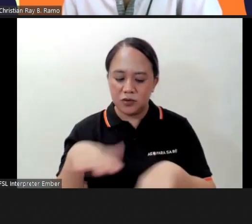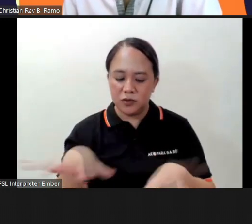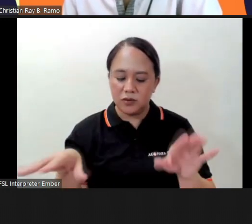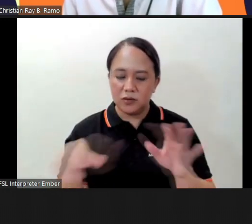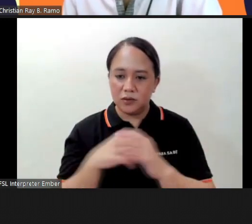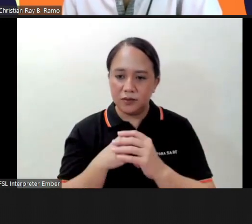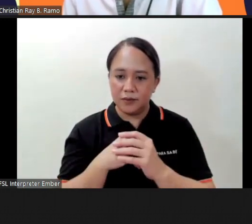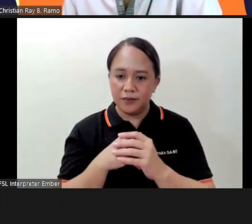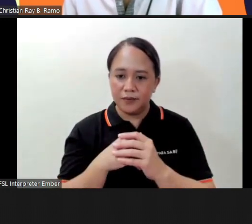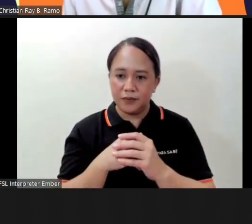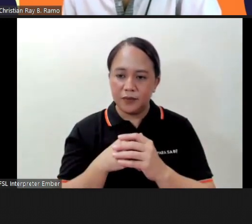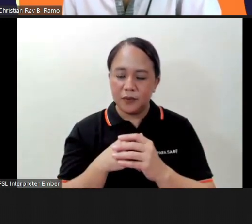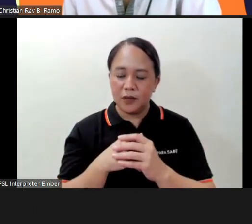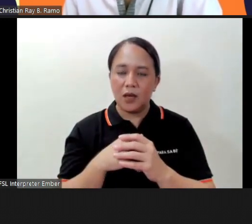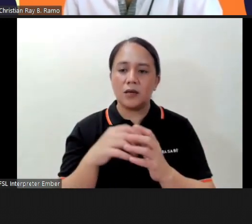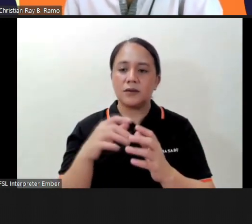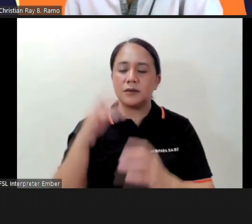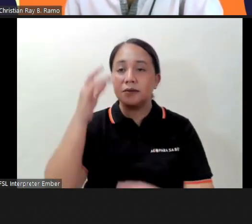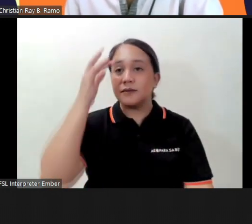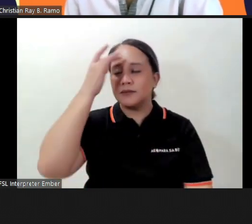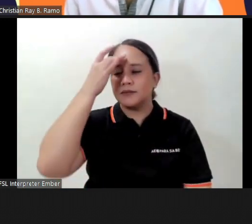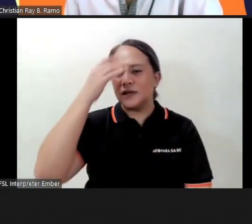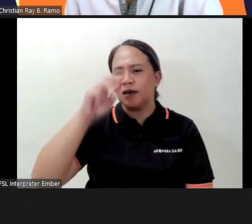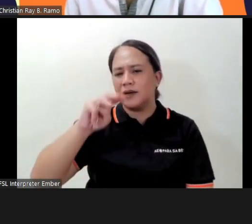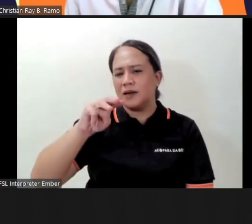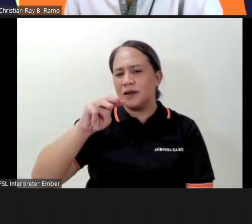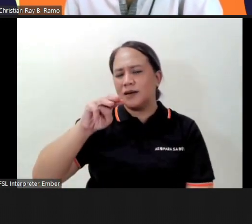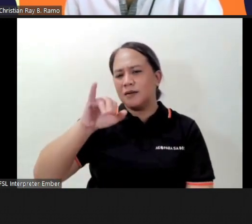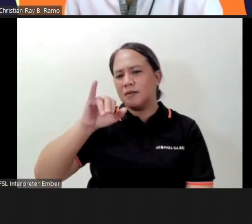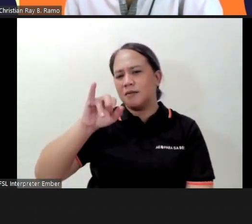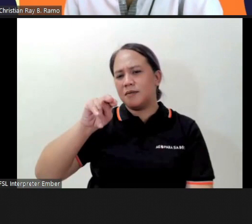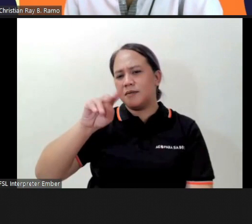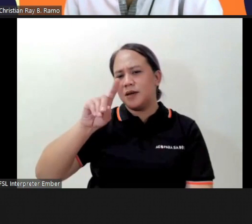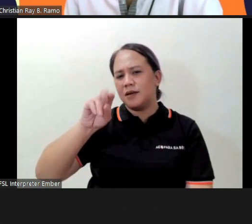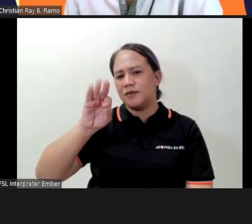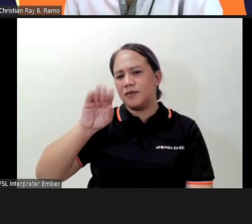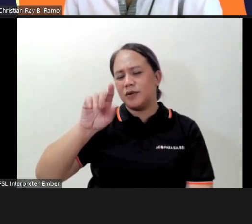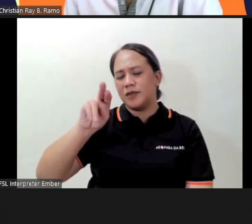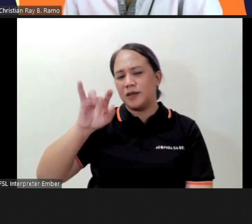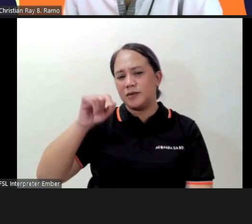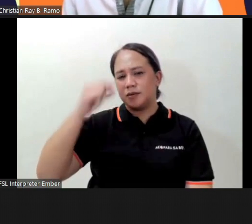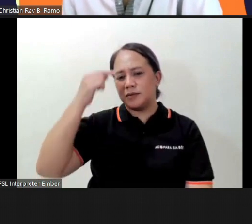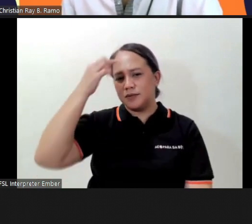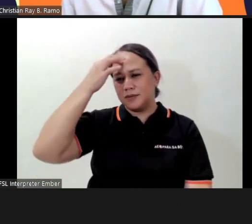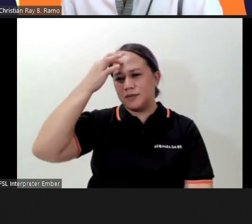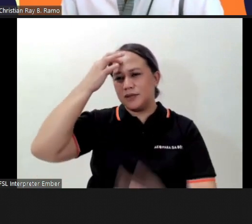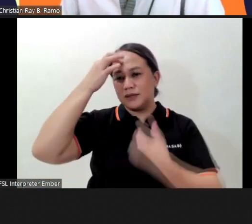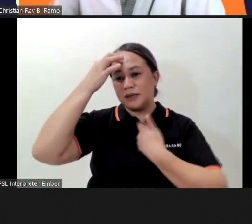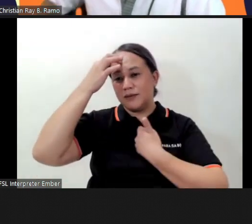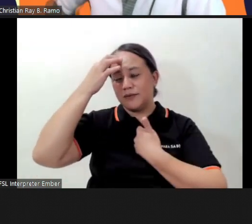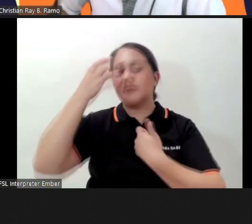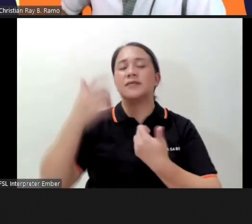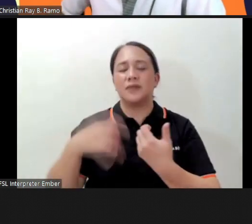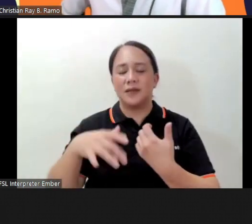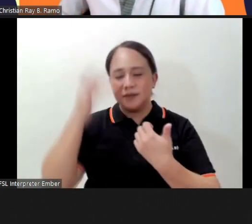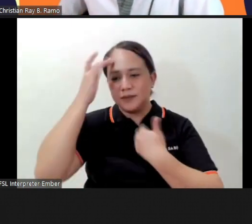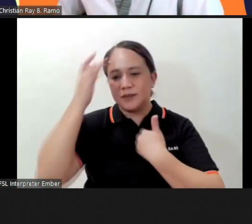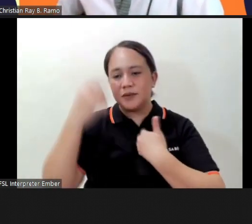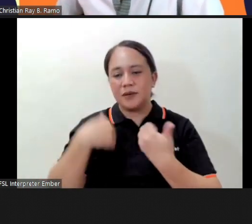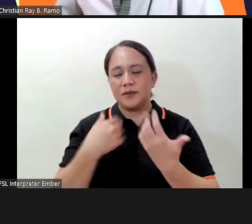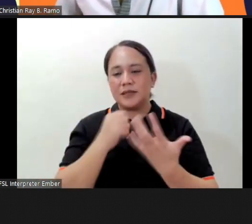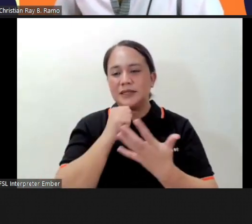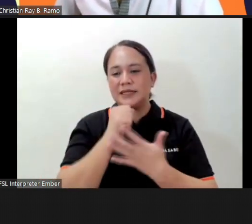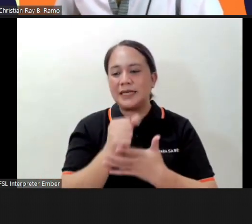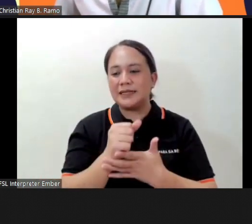mindfulness has not been in terms of evidence for the children that we serve has not been